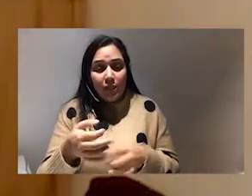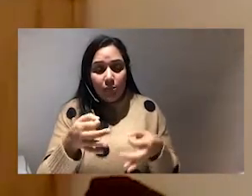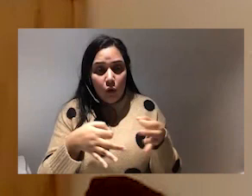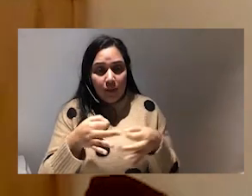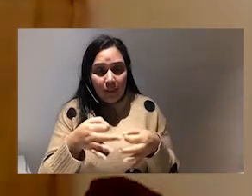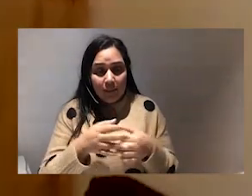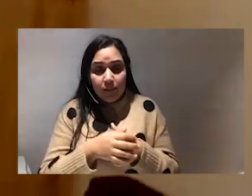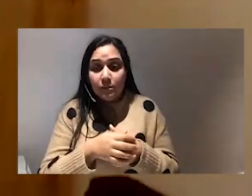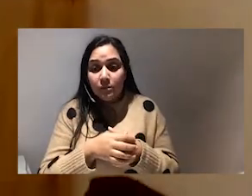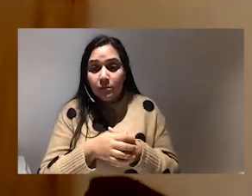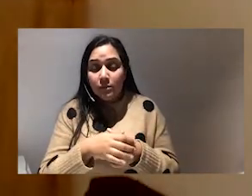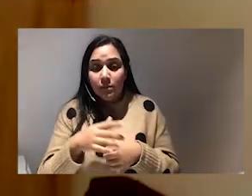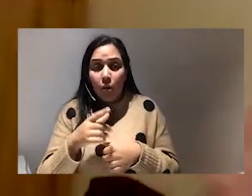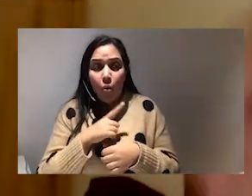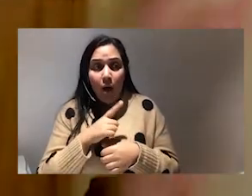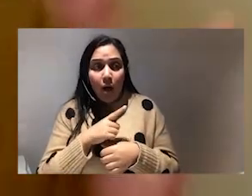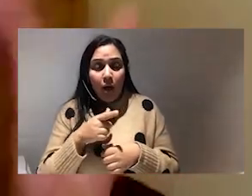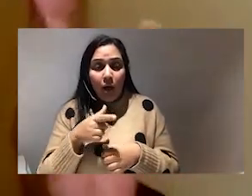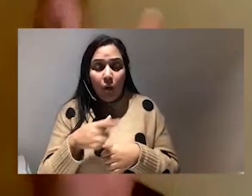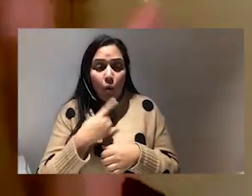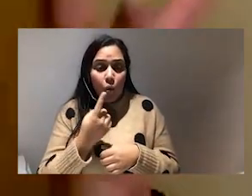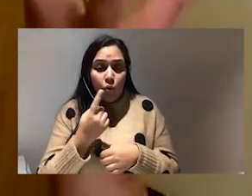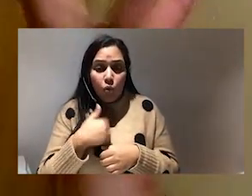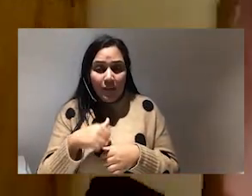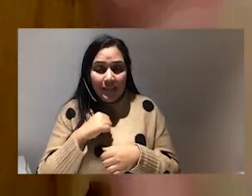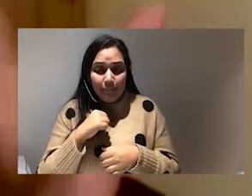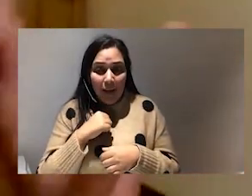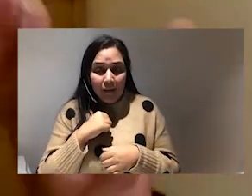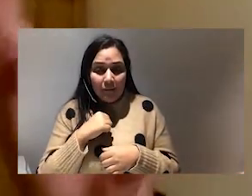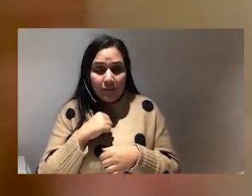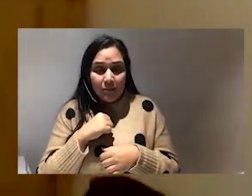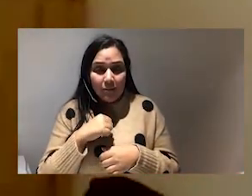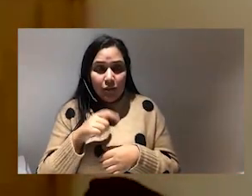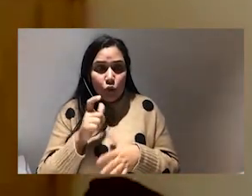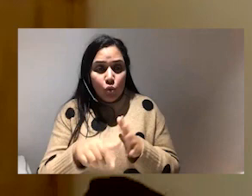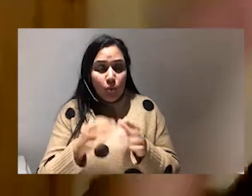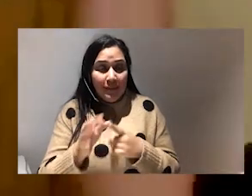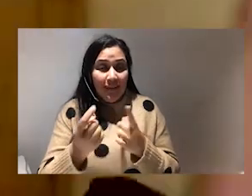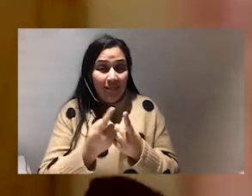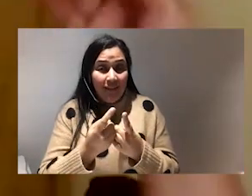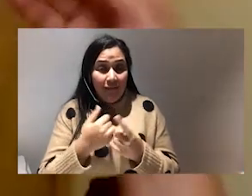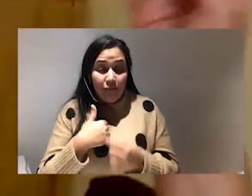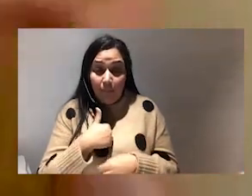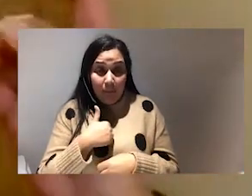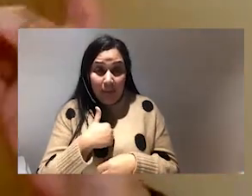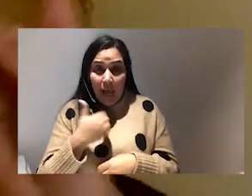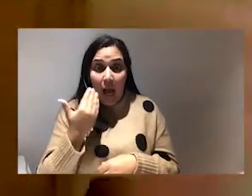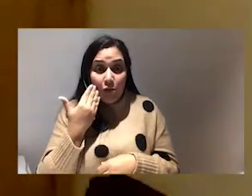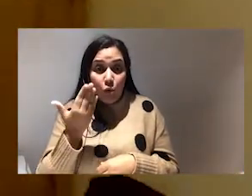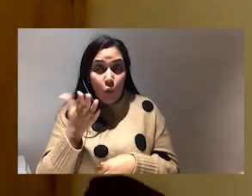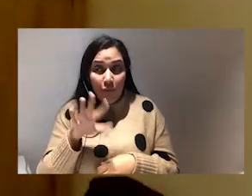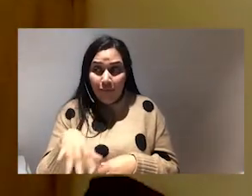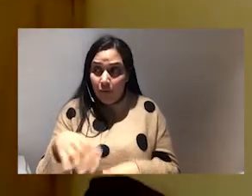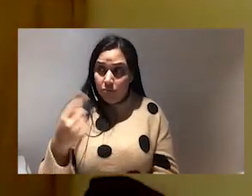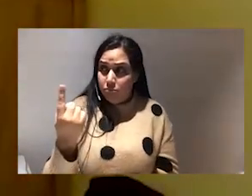about like why would who do we expect to to do certain things like for me like i don't know you from adam like